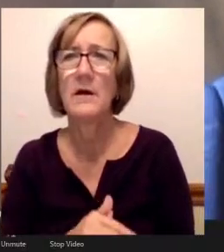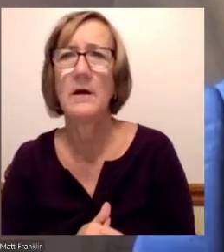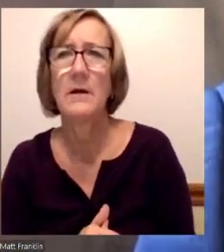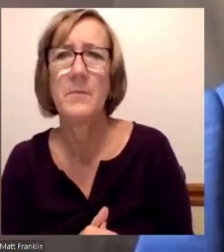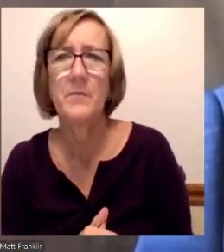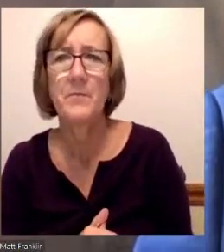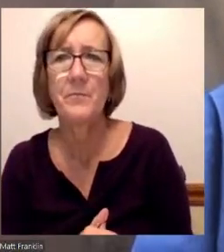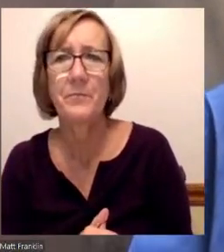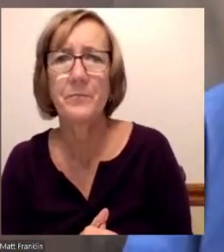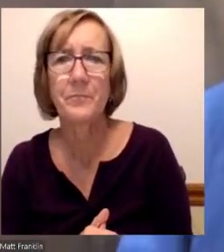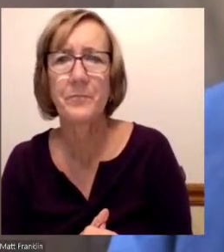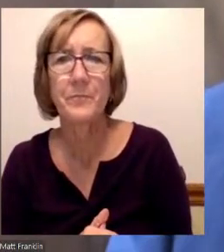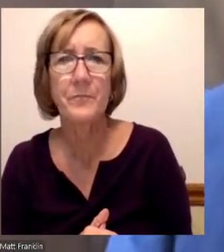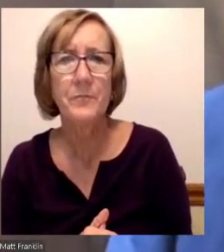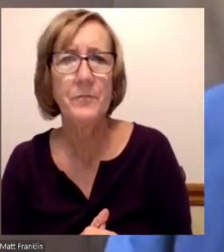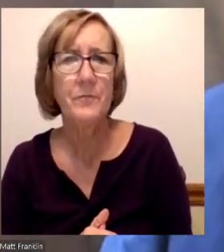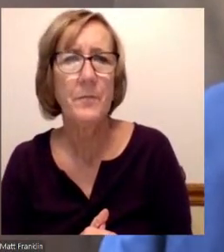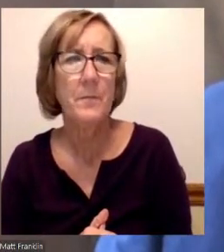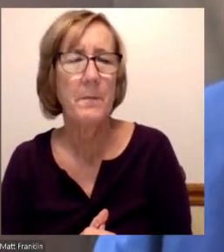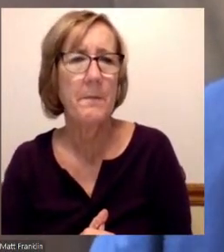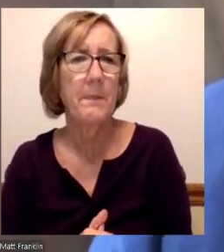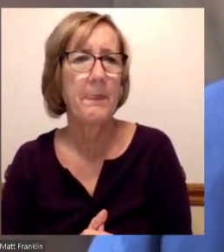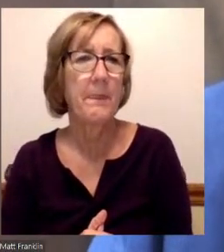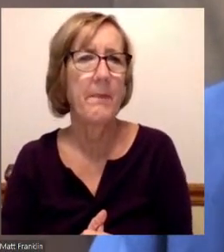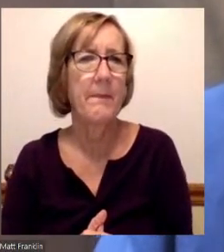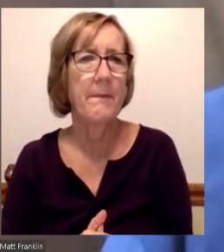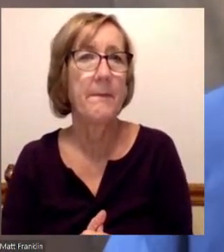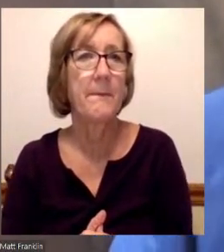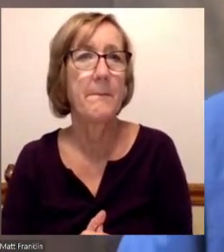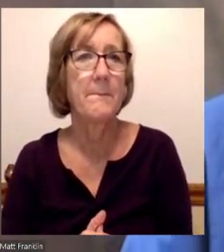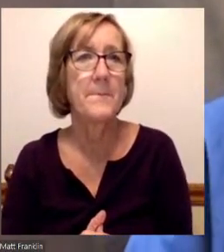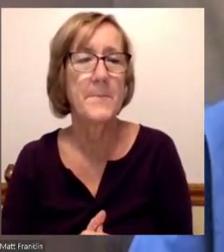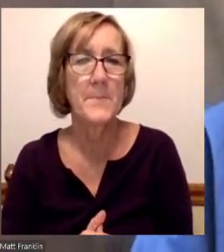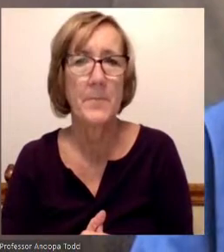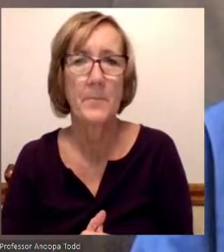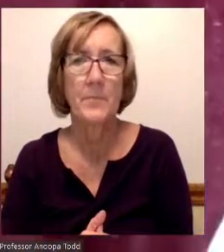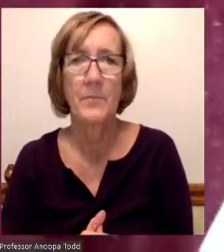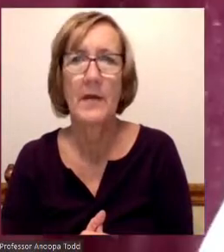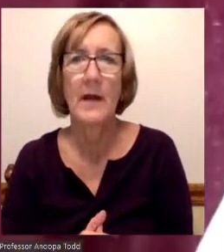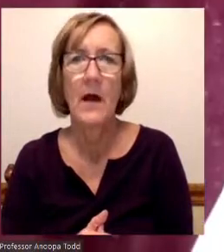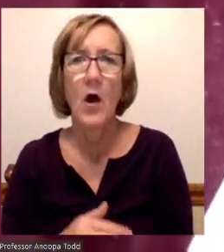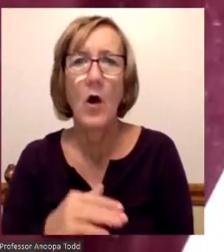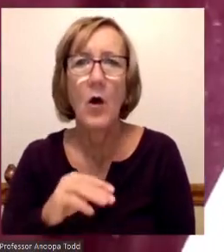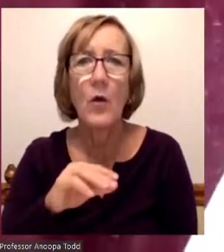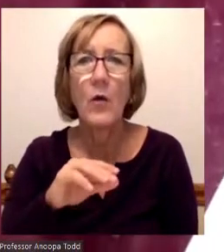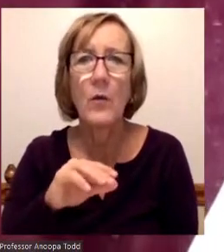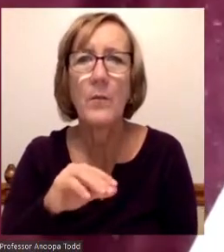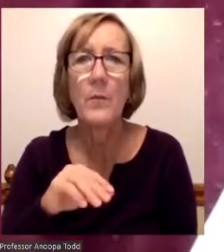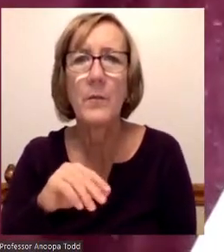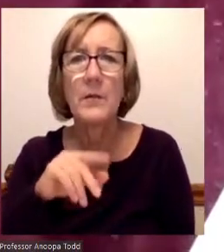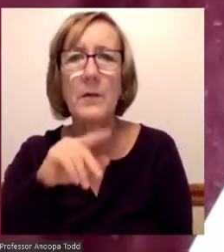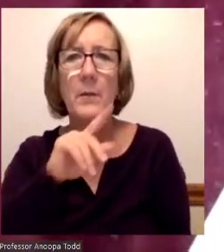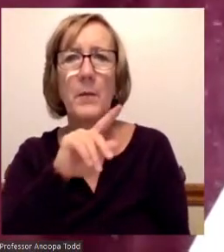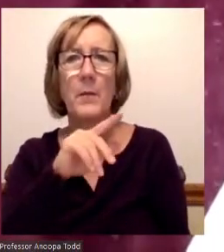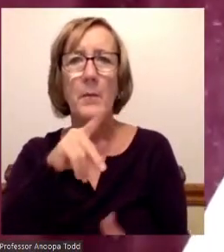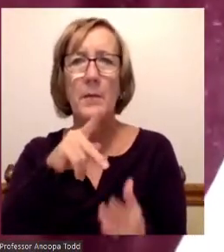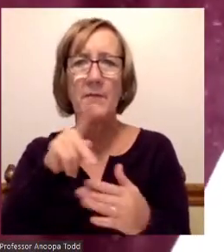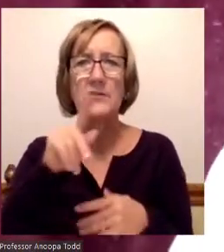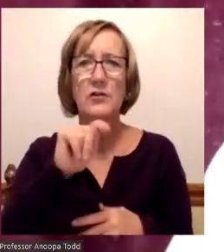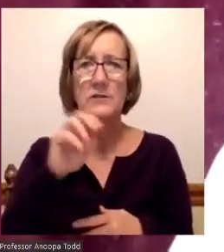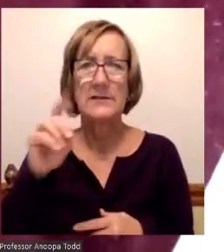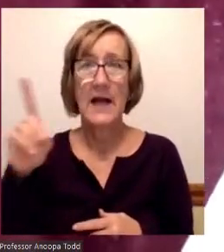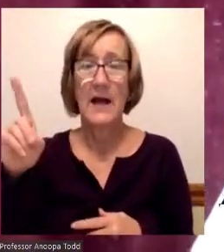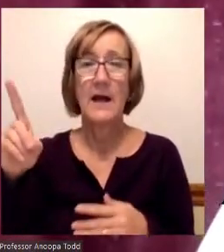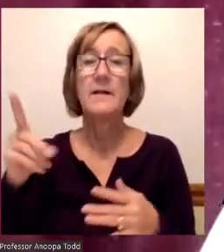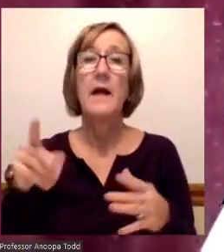minutes to your response on how to increase the presence of Mott Community College. Thank you, Matt. Under the College and Community Sustainable